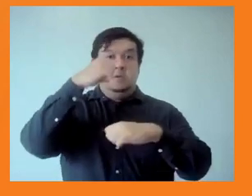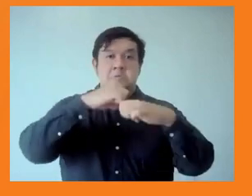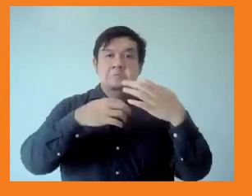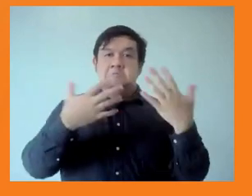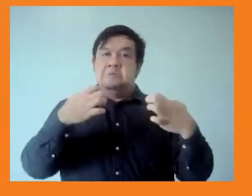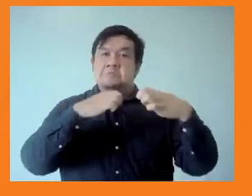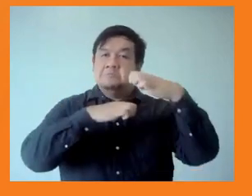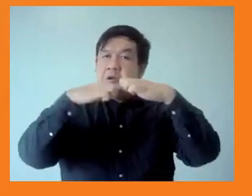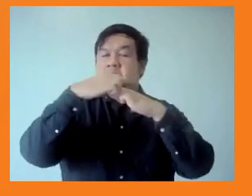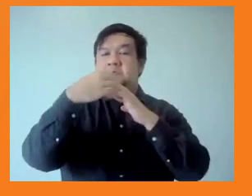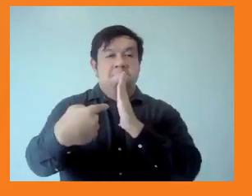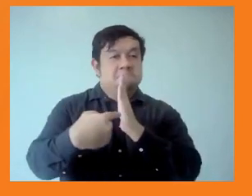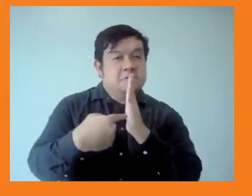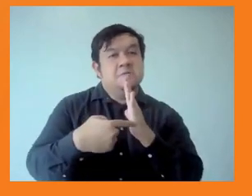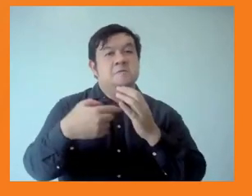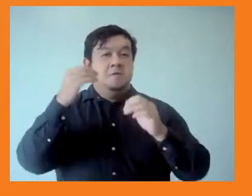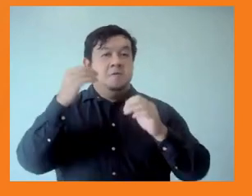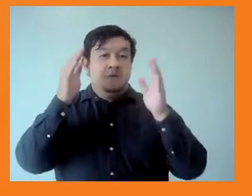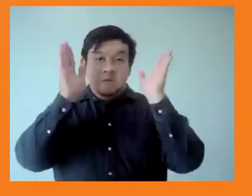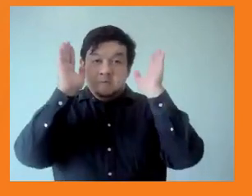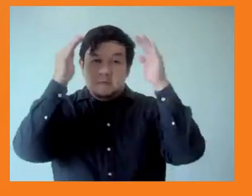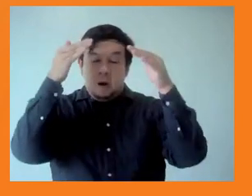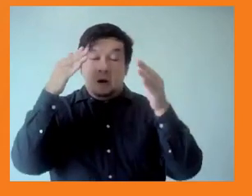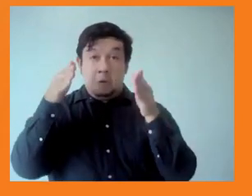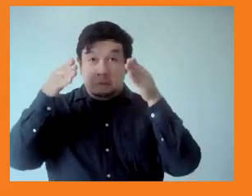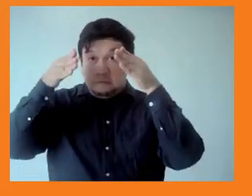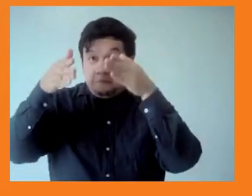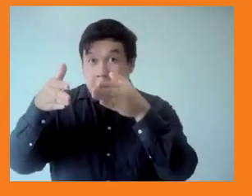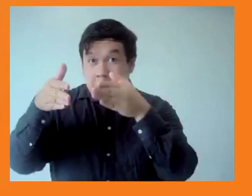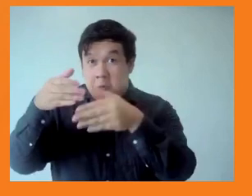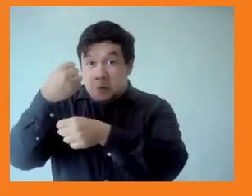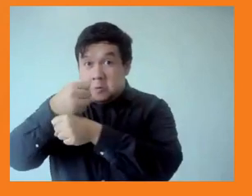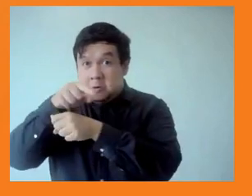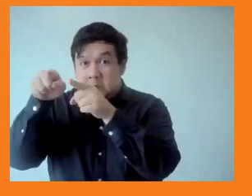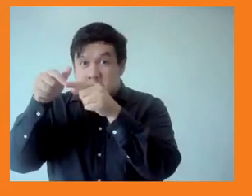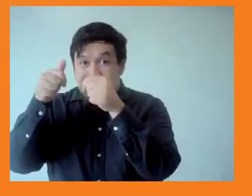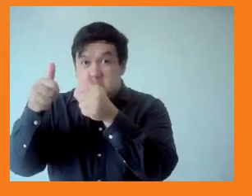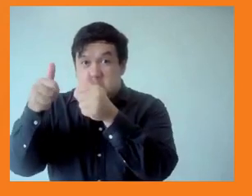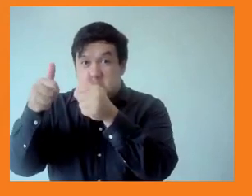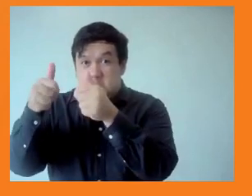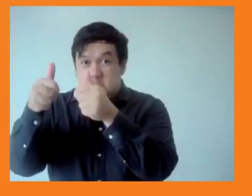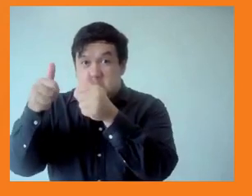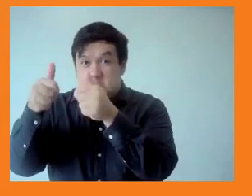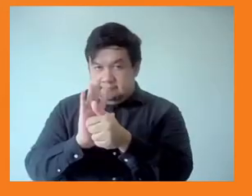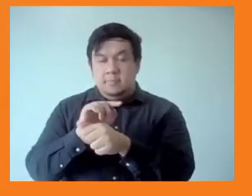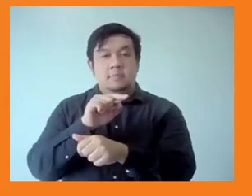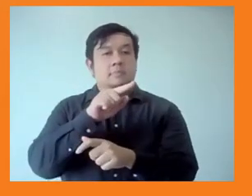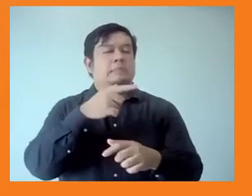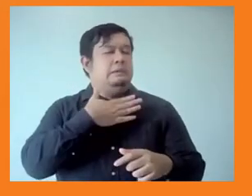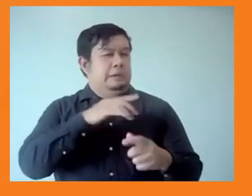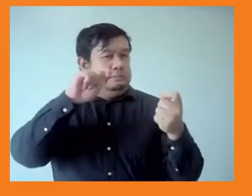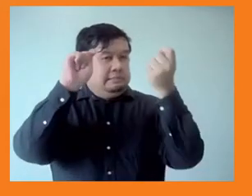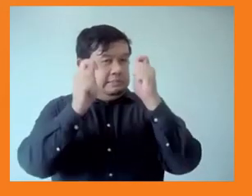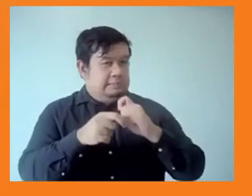big focus on infrastructure. But I think it would be important to include other disciplines and